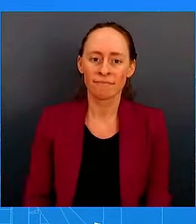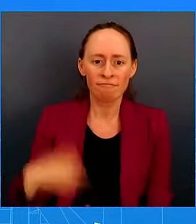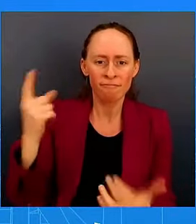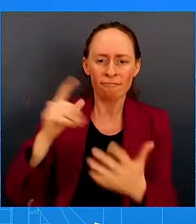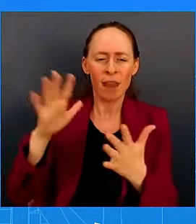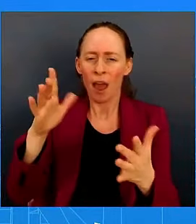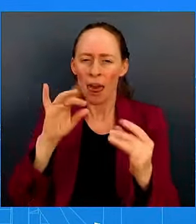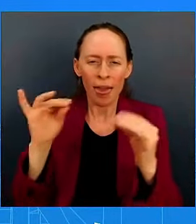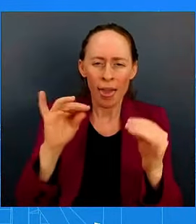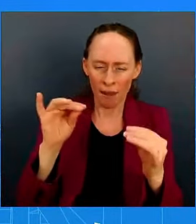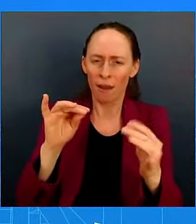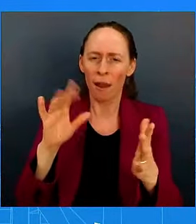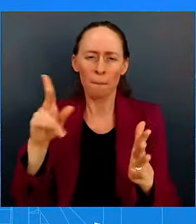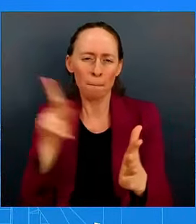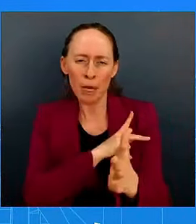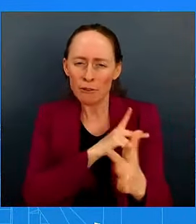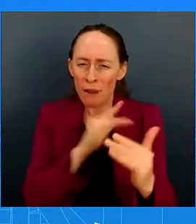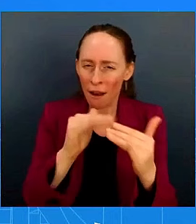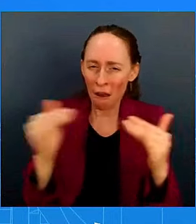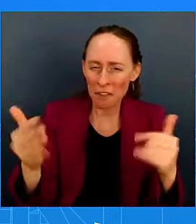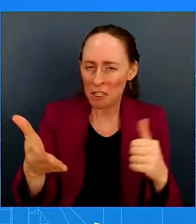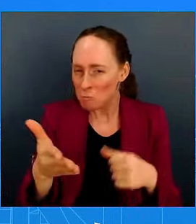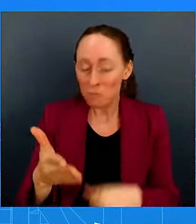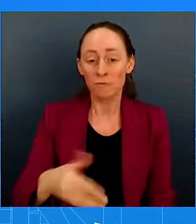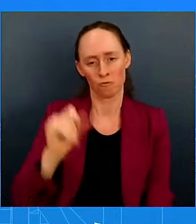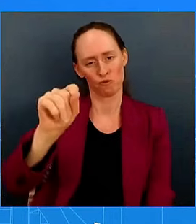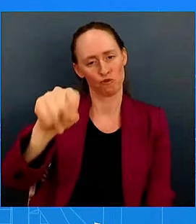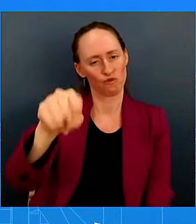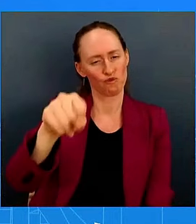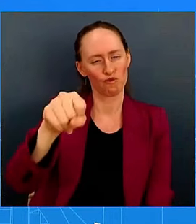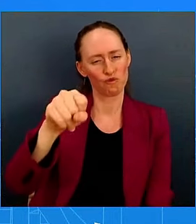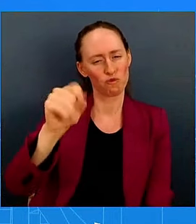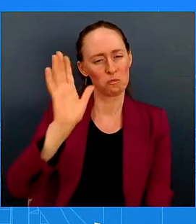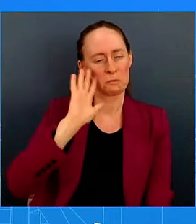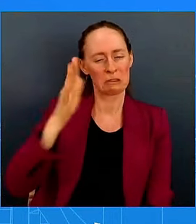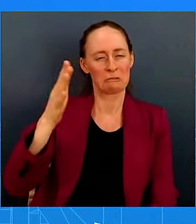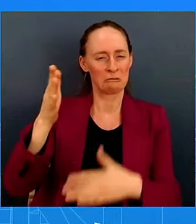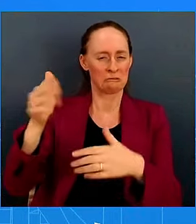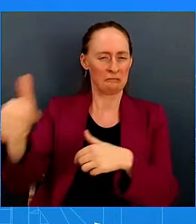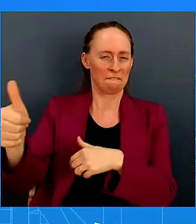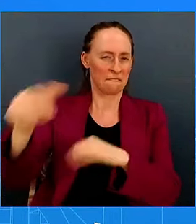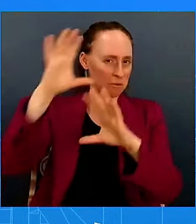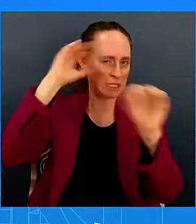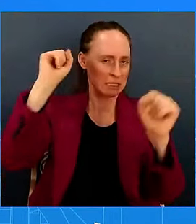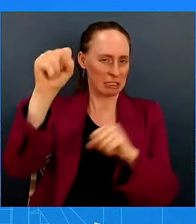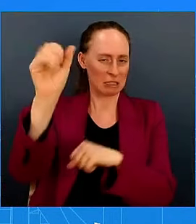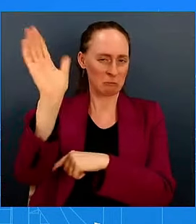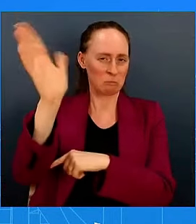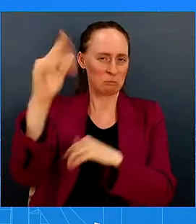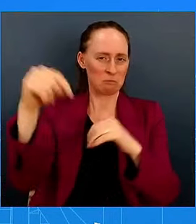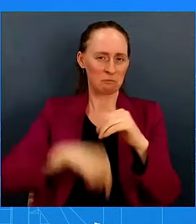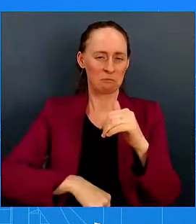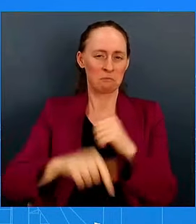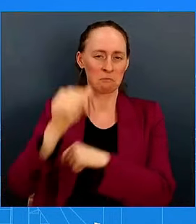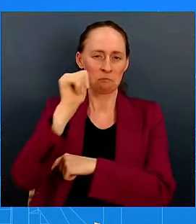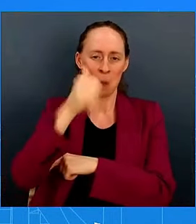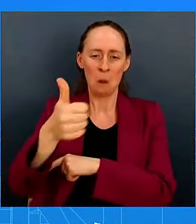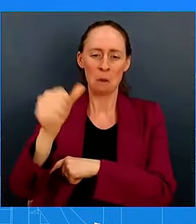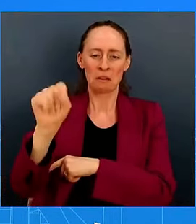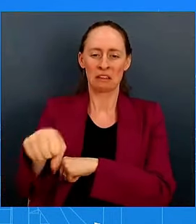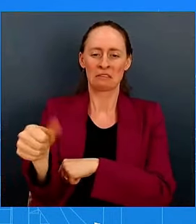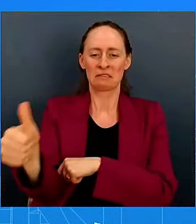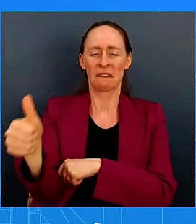will say to you is I'm going to let the president speak to that and speak to his own personal views and